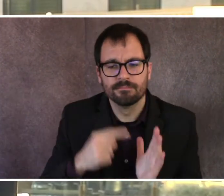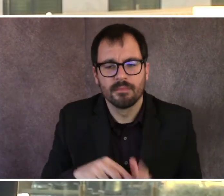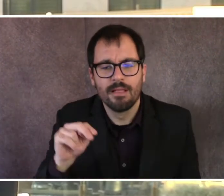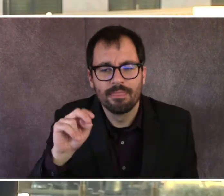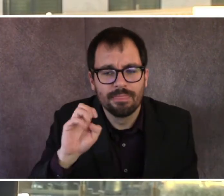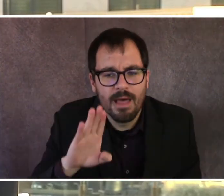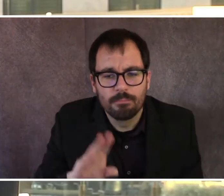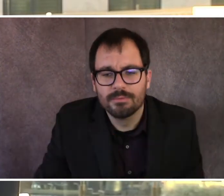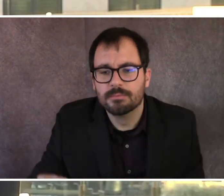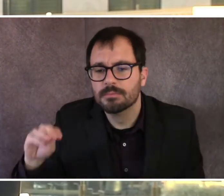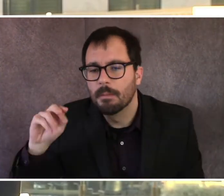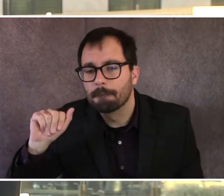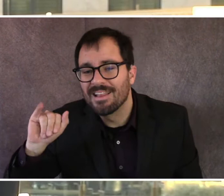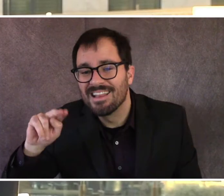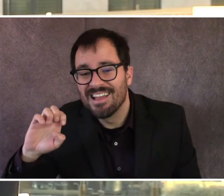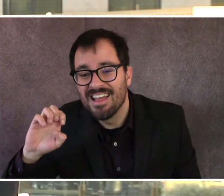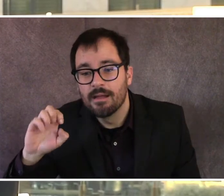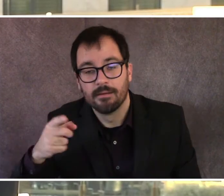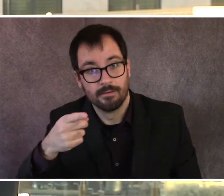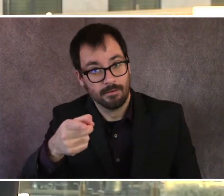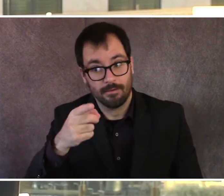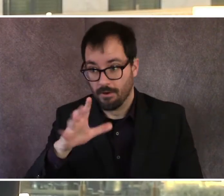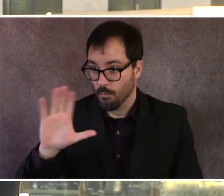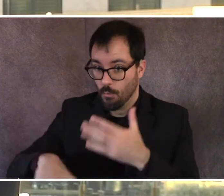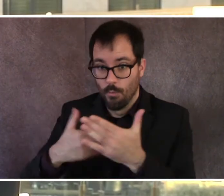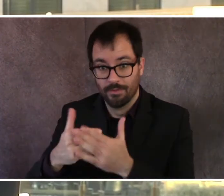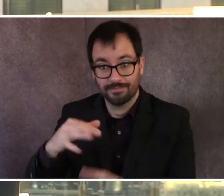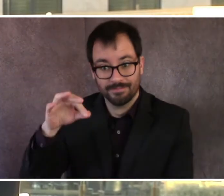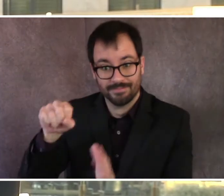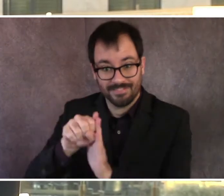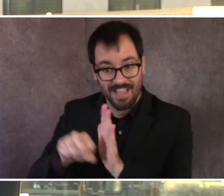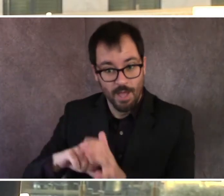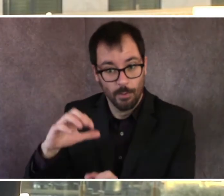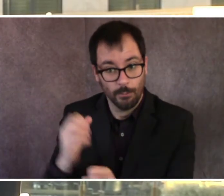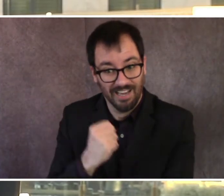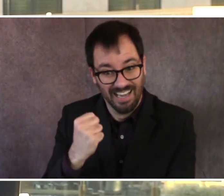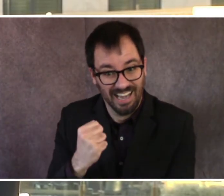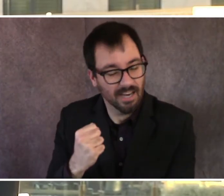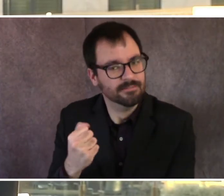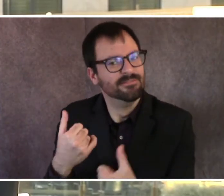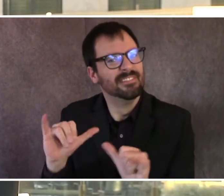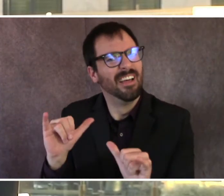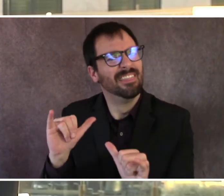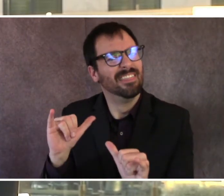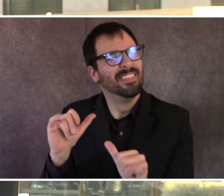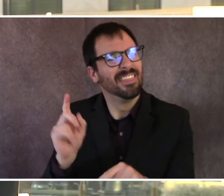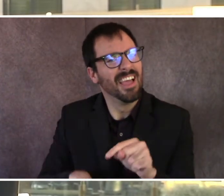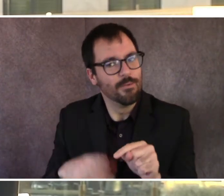a couple of congressional districts. So it, it, it's a unique, uh, it makes that democracy unique. Put it that way.